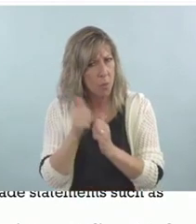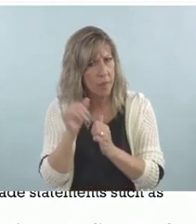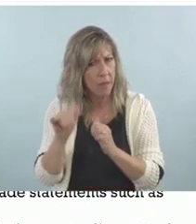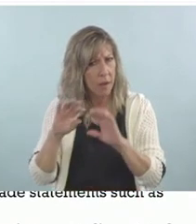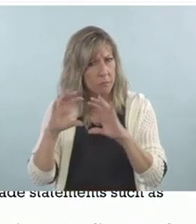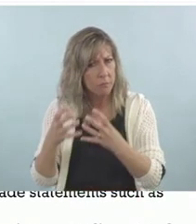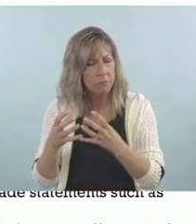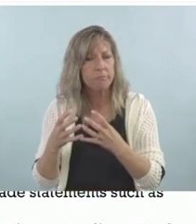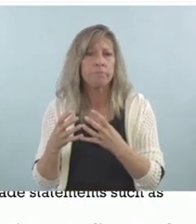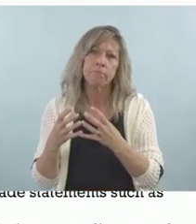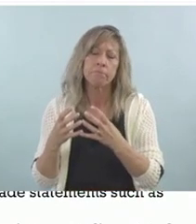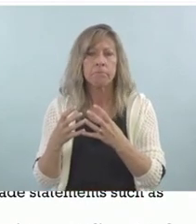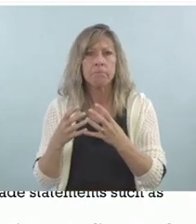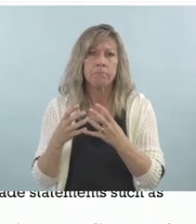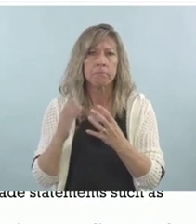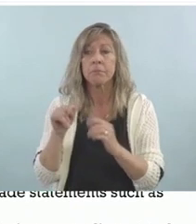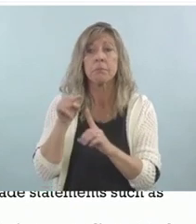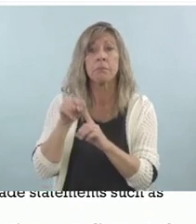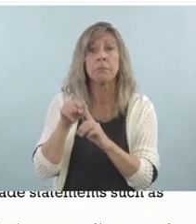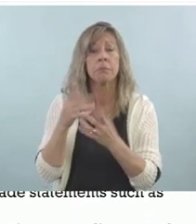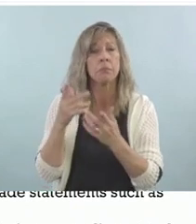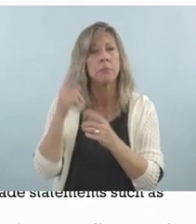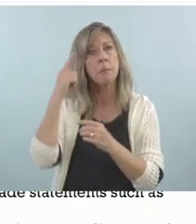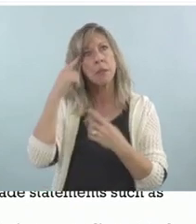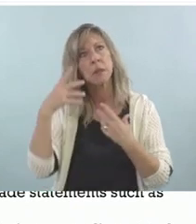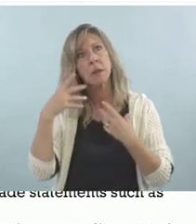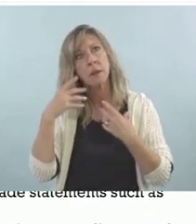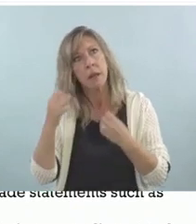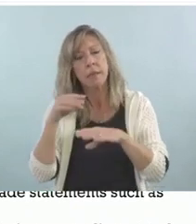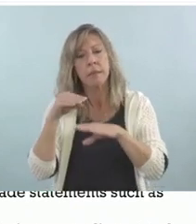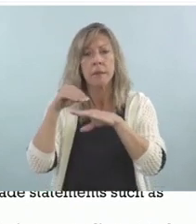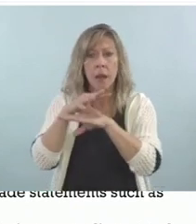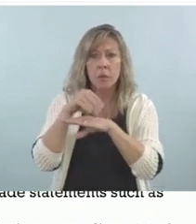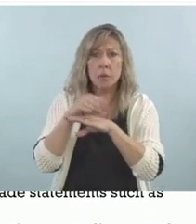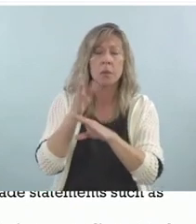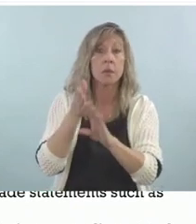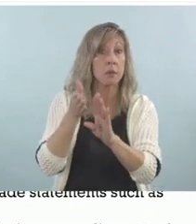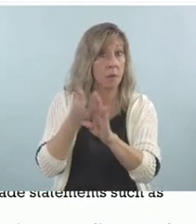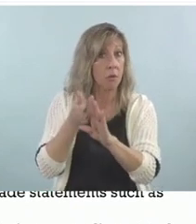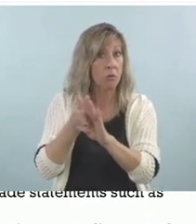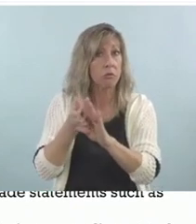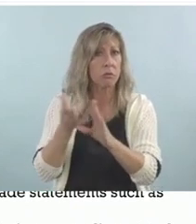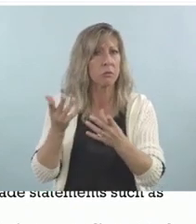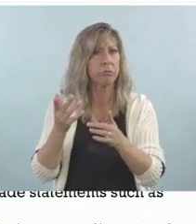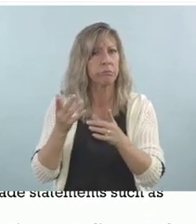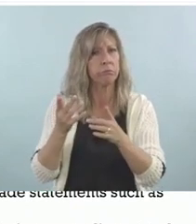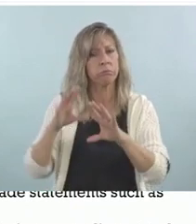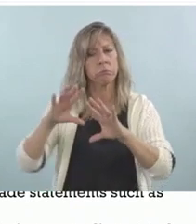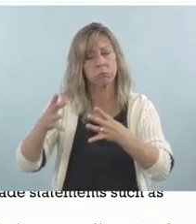That's like a mental health counselor and psychologist group for deaf people.